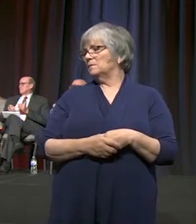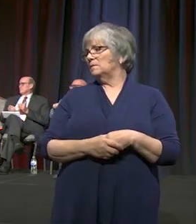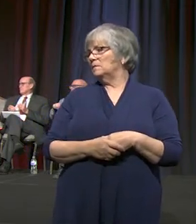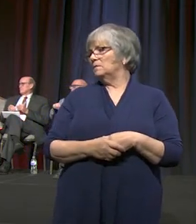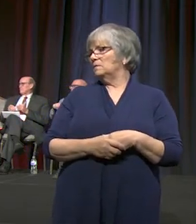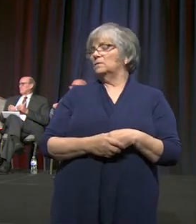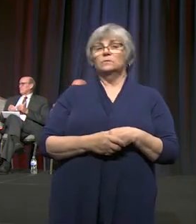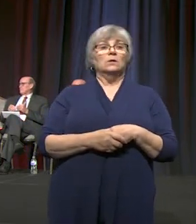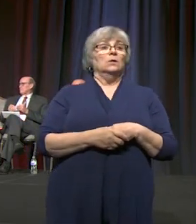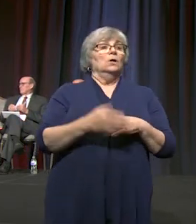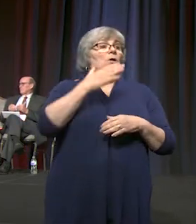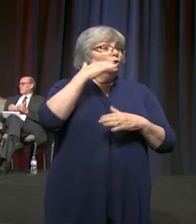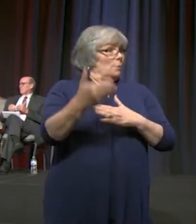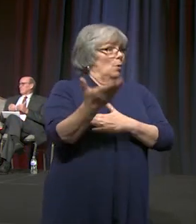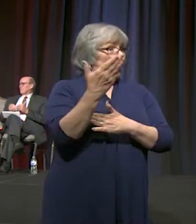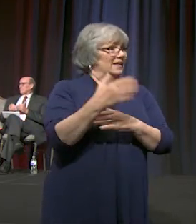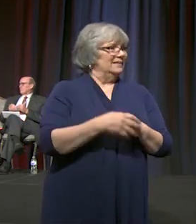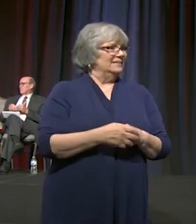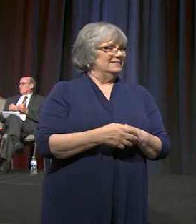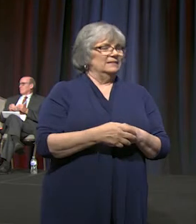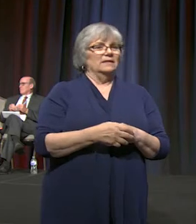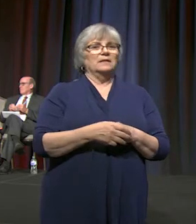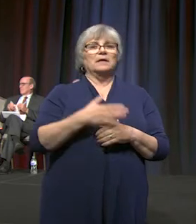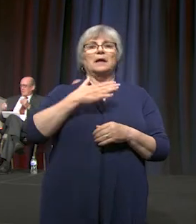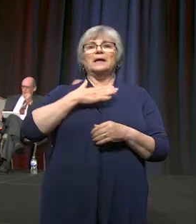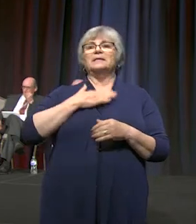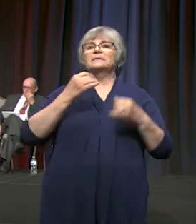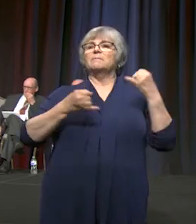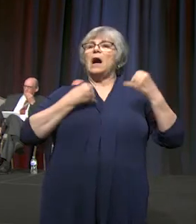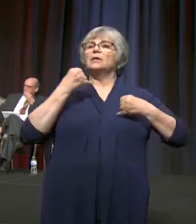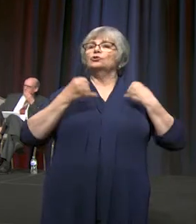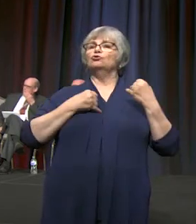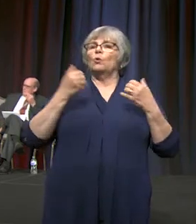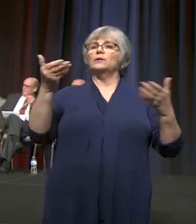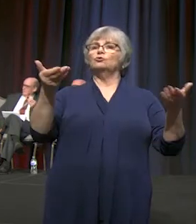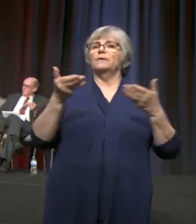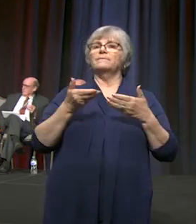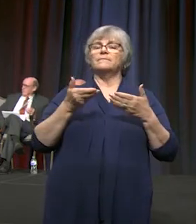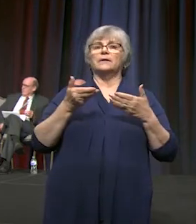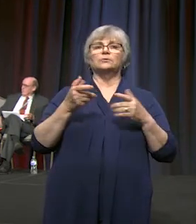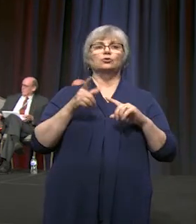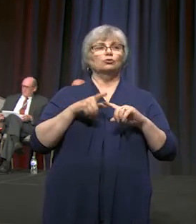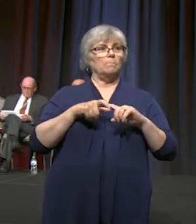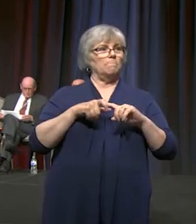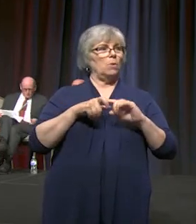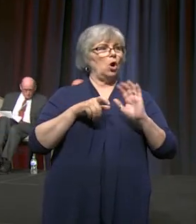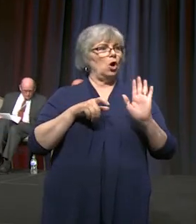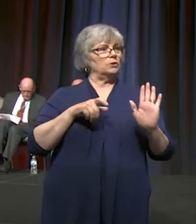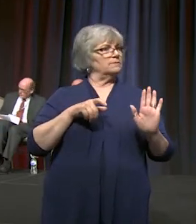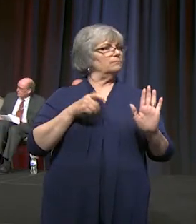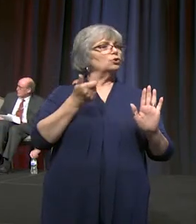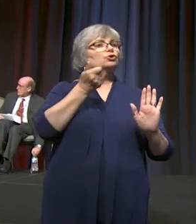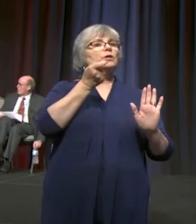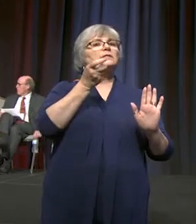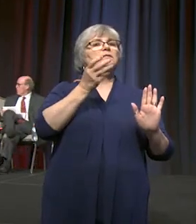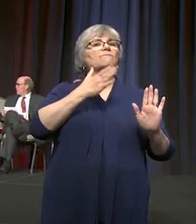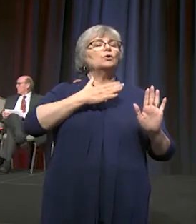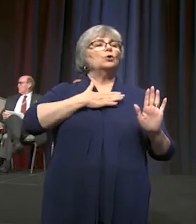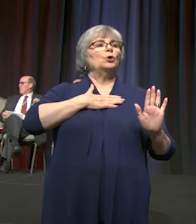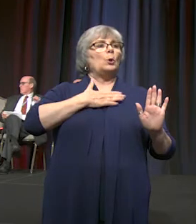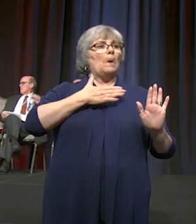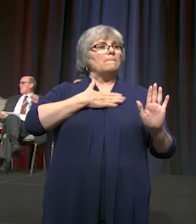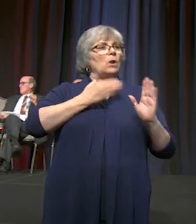Good morning. It is my joy to invite you to pause for just a few breaths more